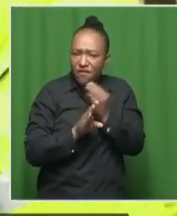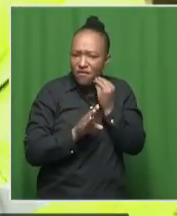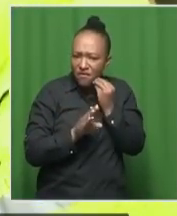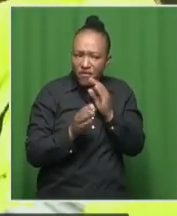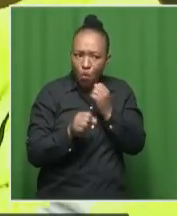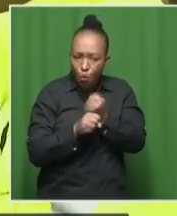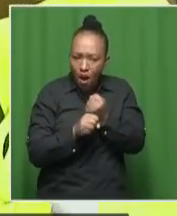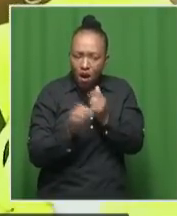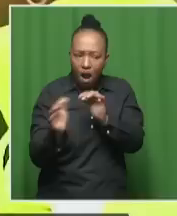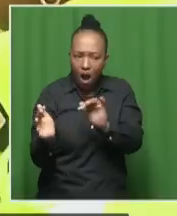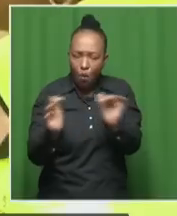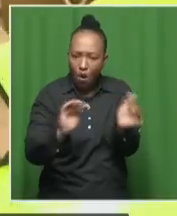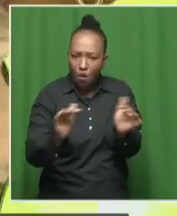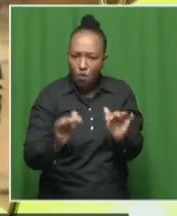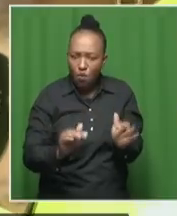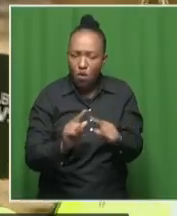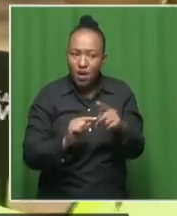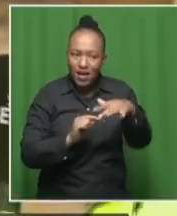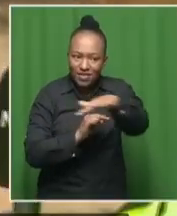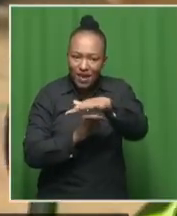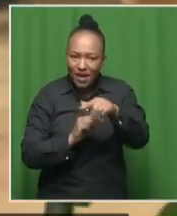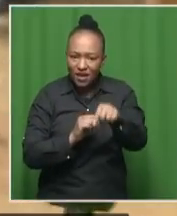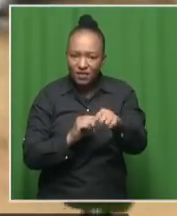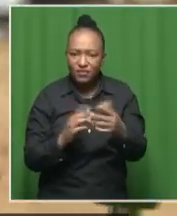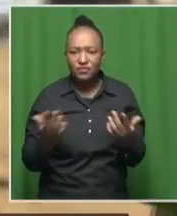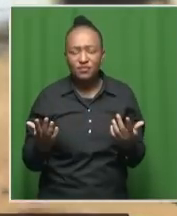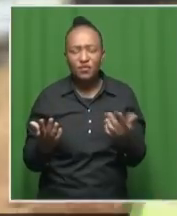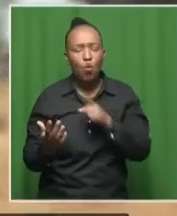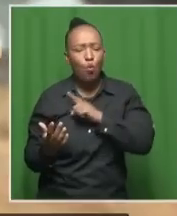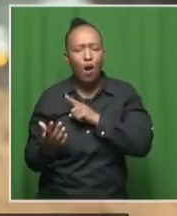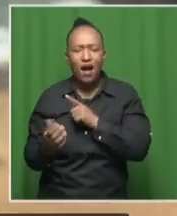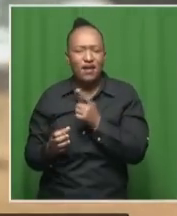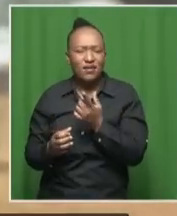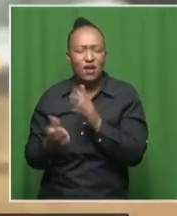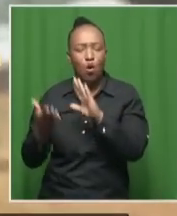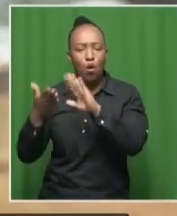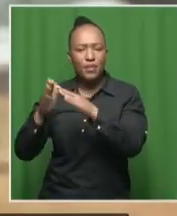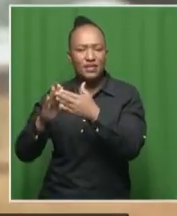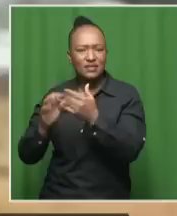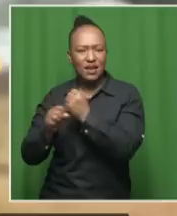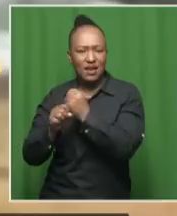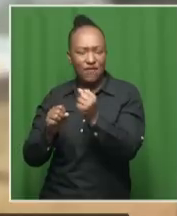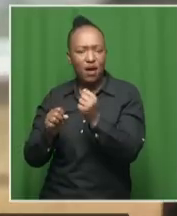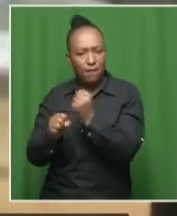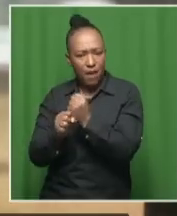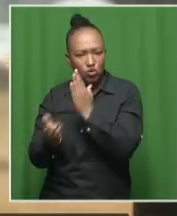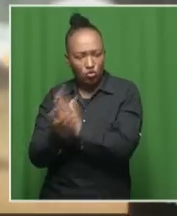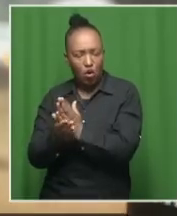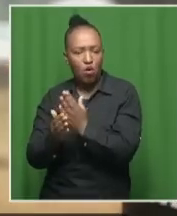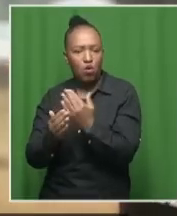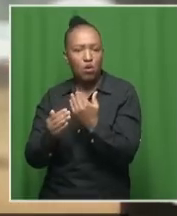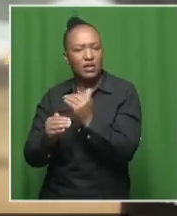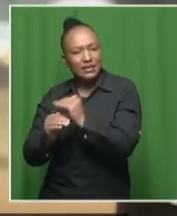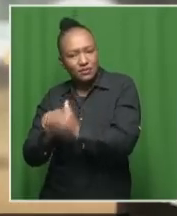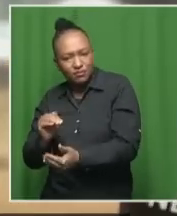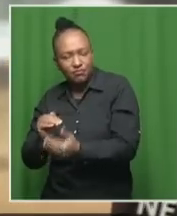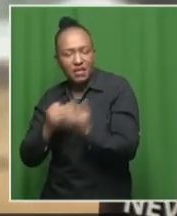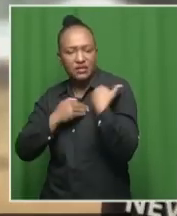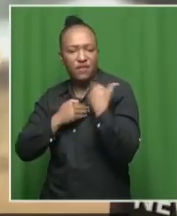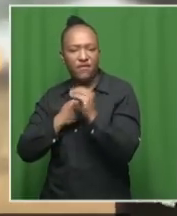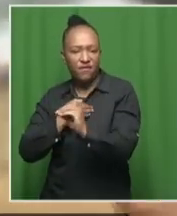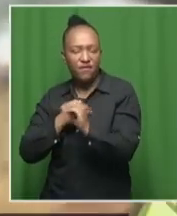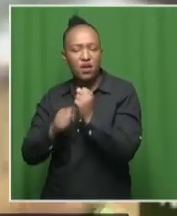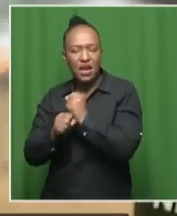operation unfolds in this area. So, why hasn't the community been secured? Why aren't they provided